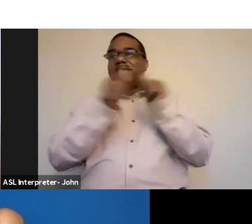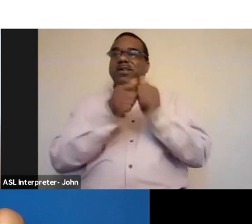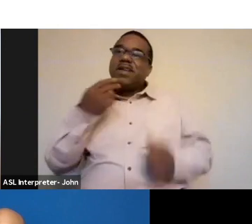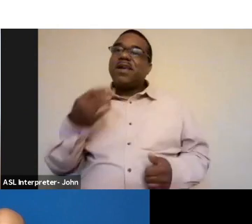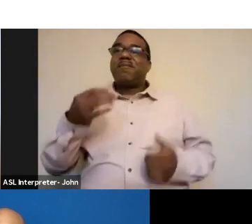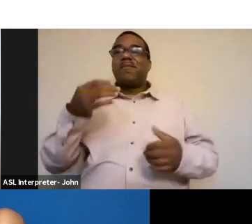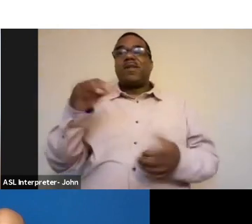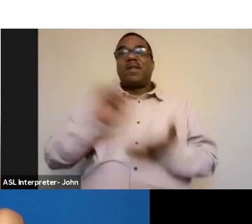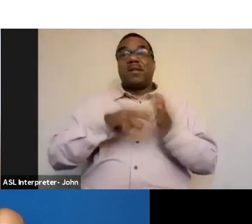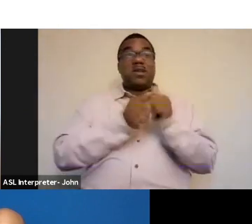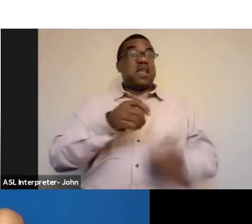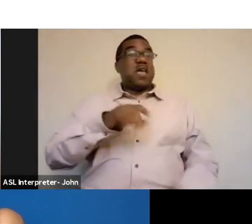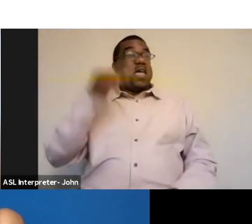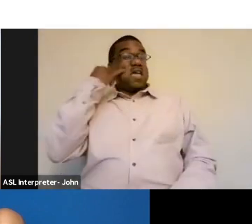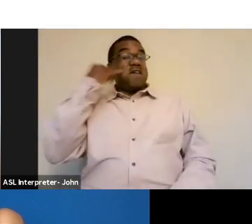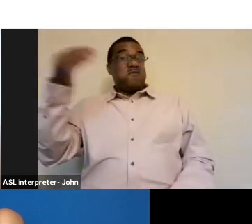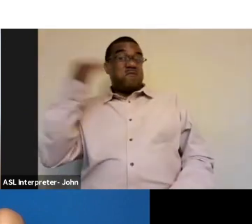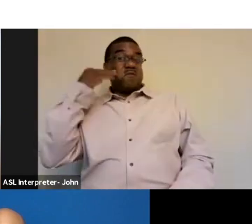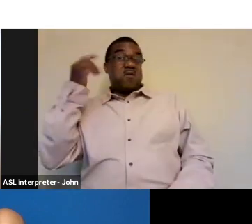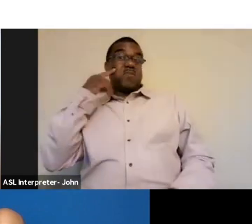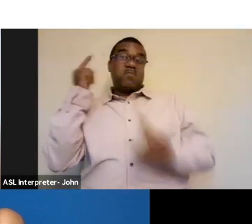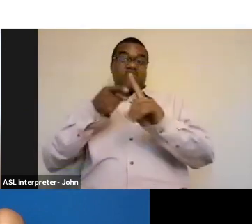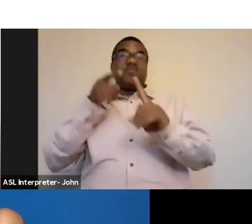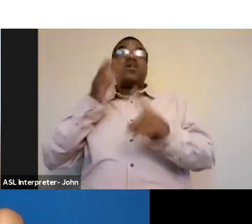So like being intentional and mindful really does make a difference.